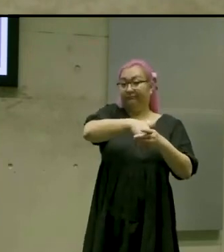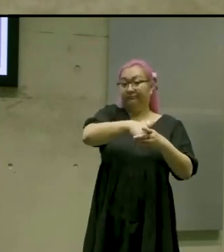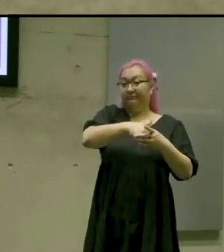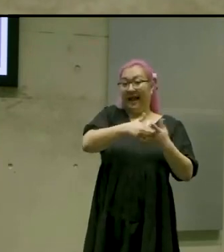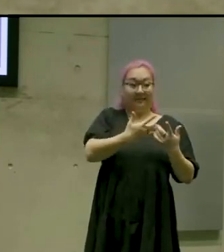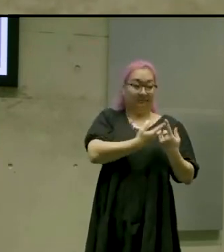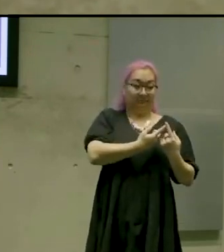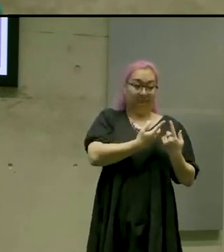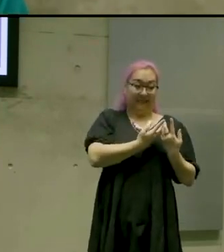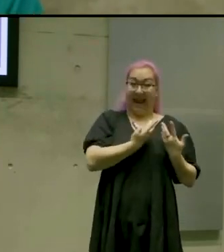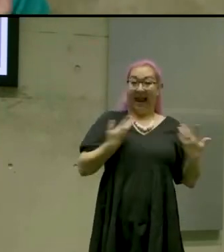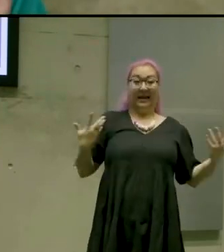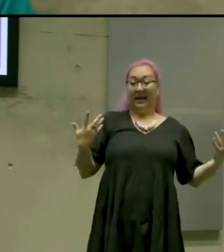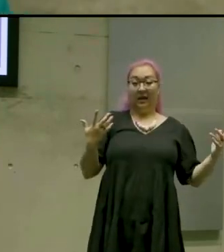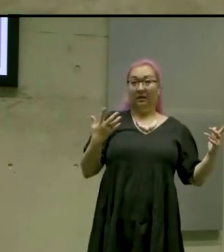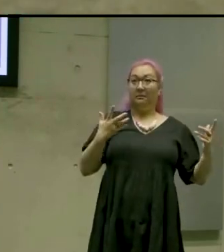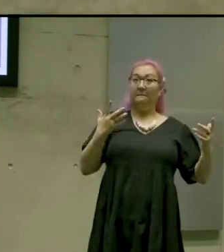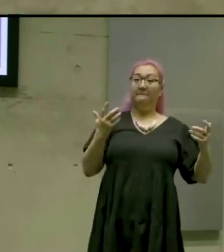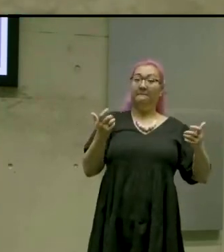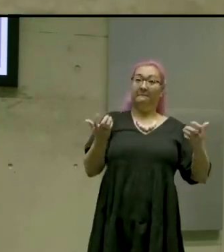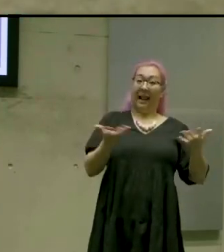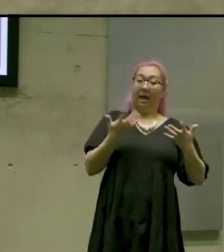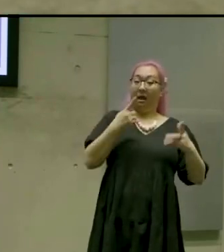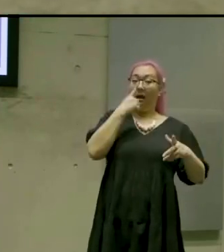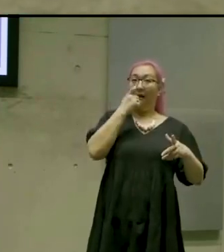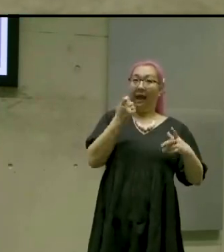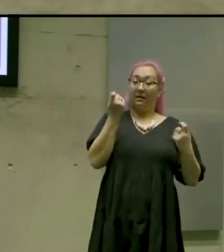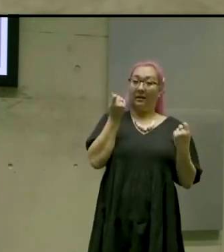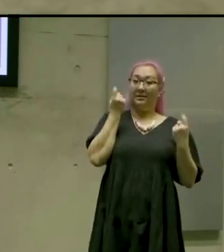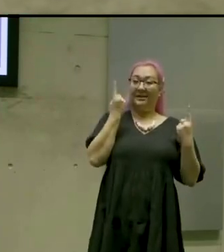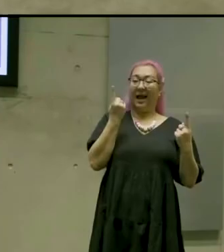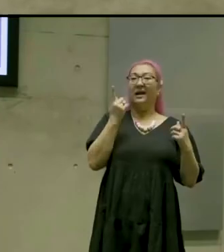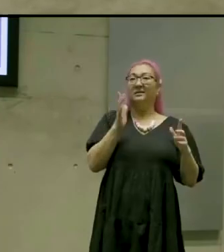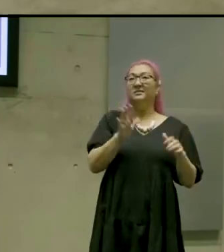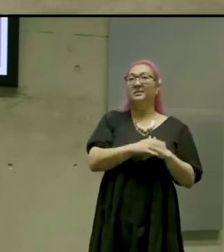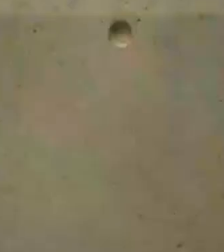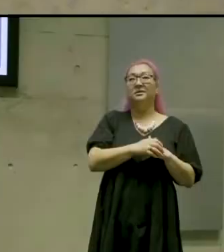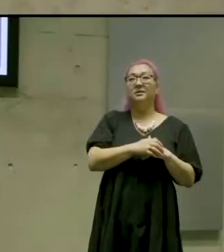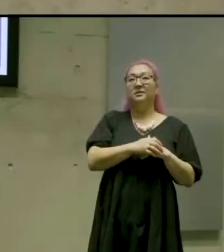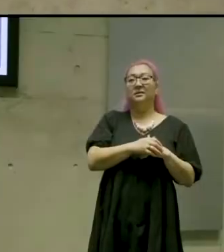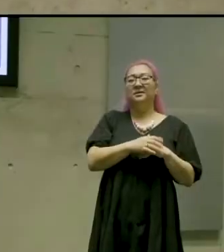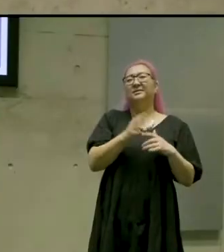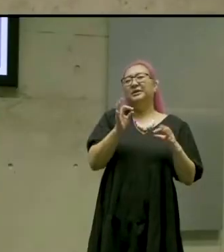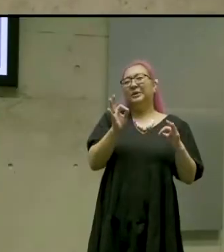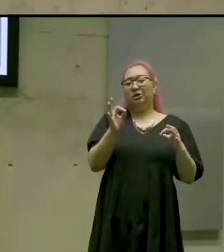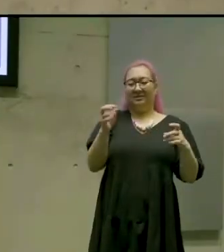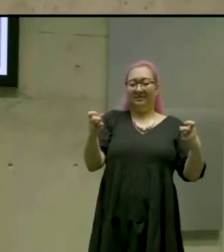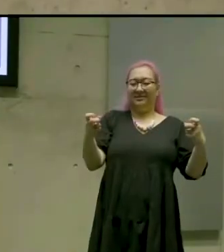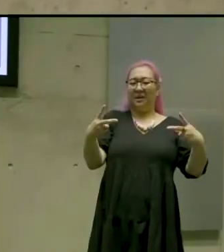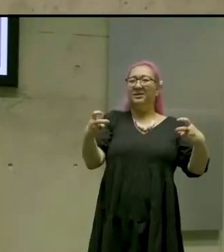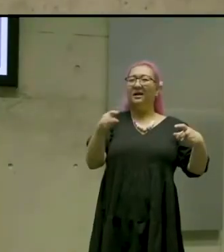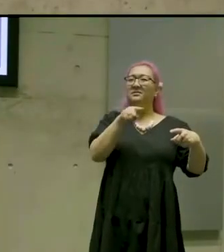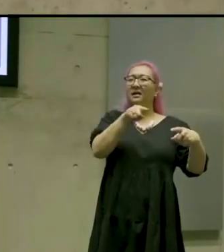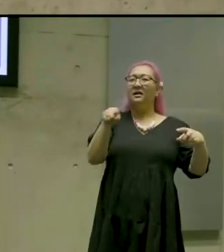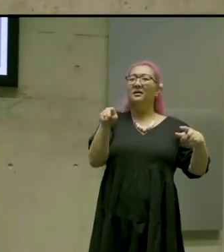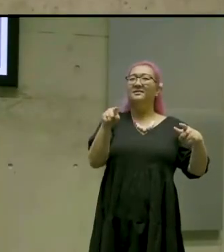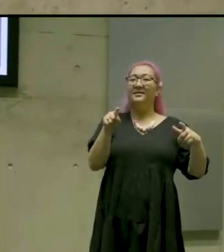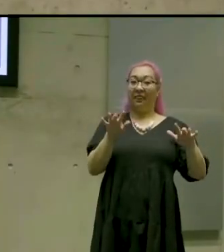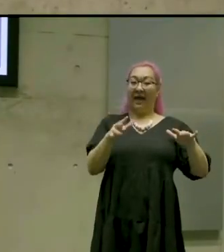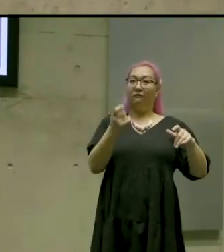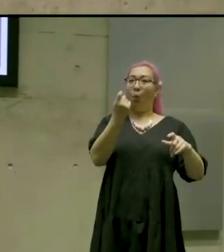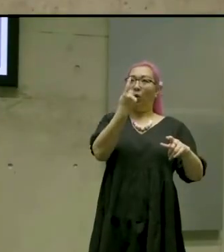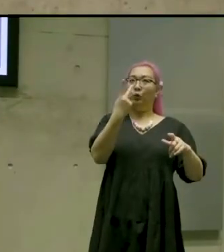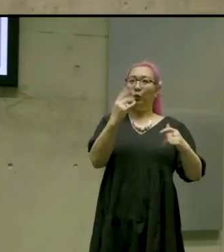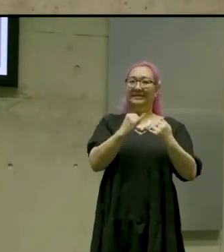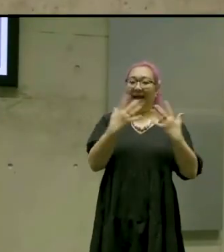understand but especially if the subtitles only are there for maybe a couple of seconds um like a lot of games we